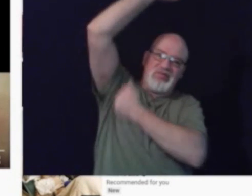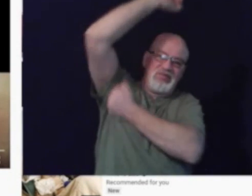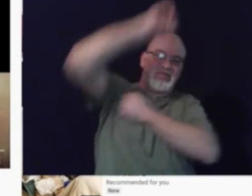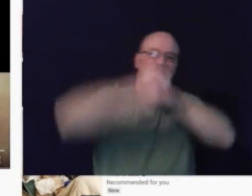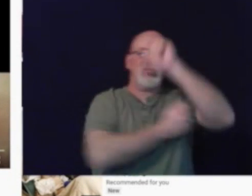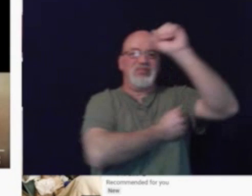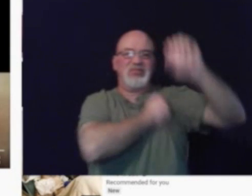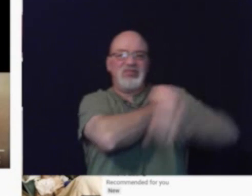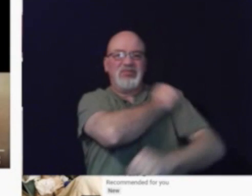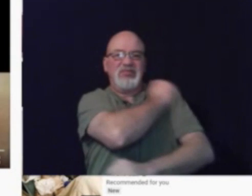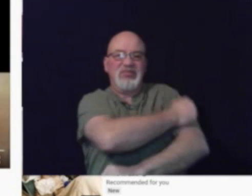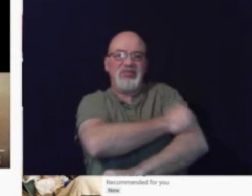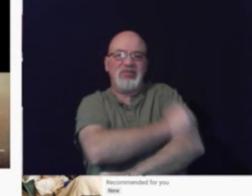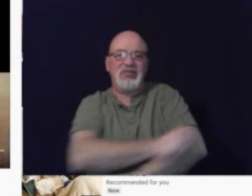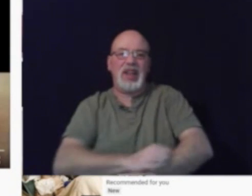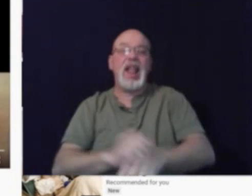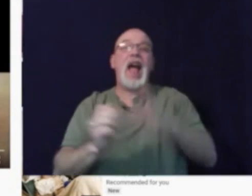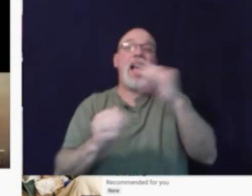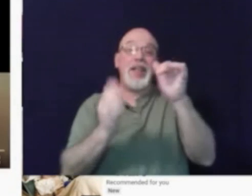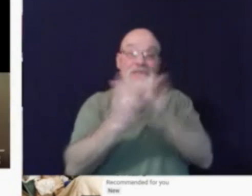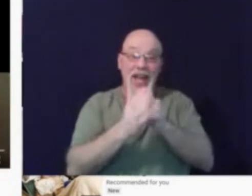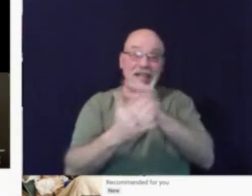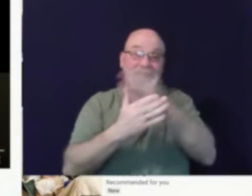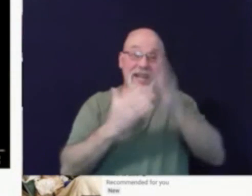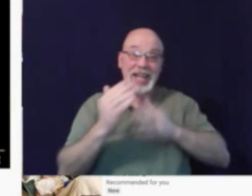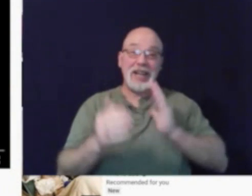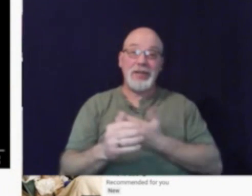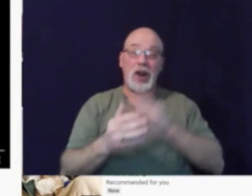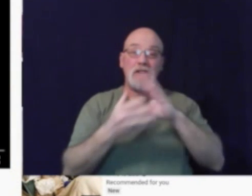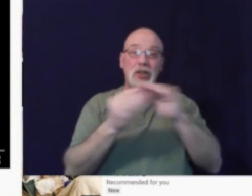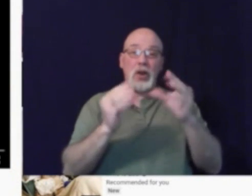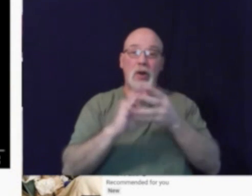And that is the end of our story.